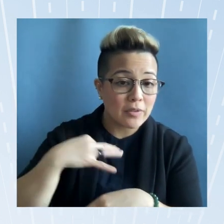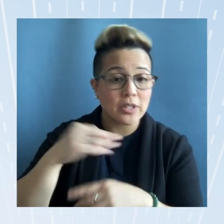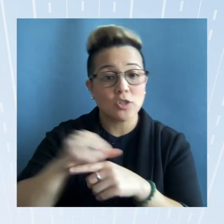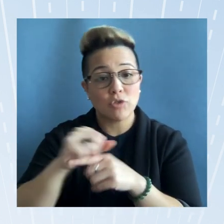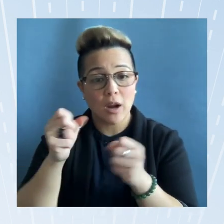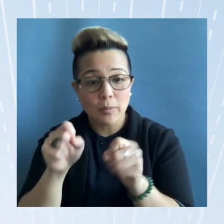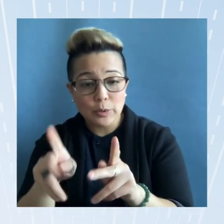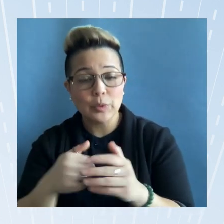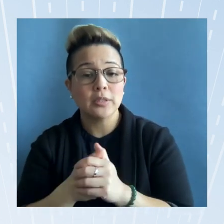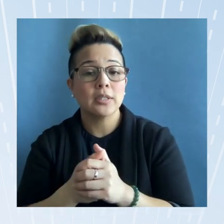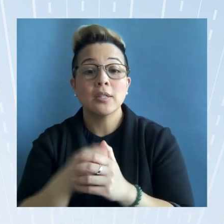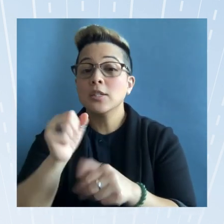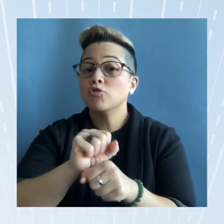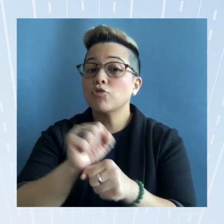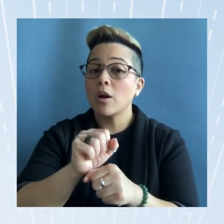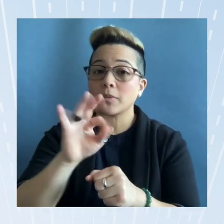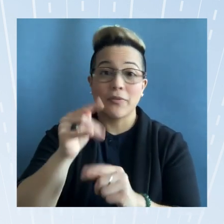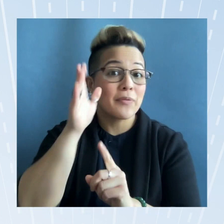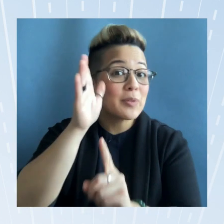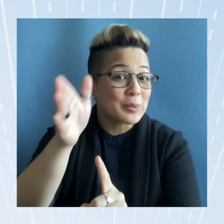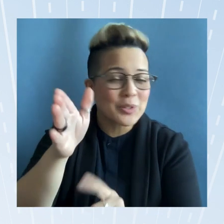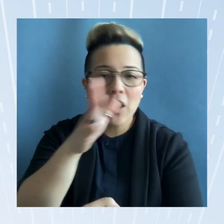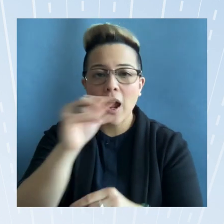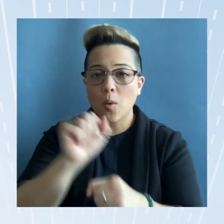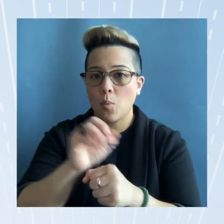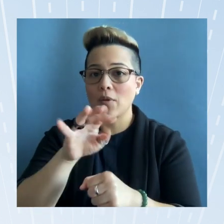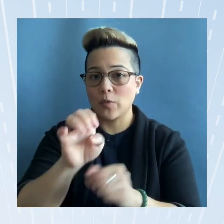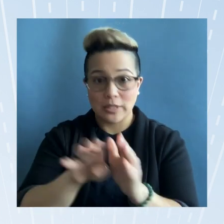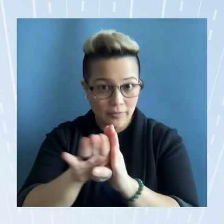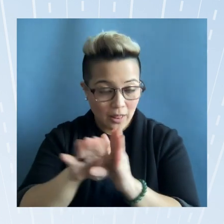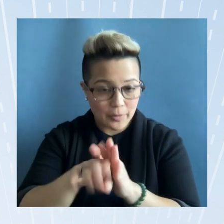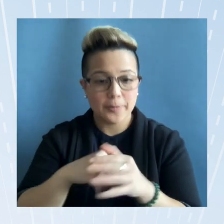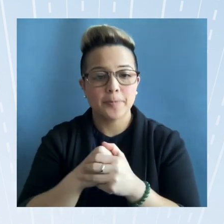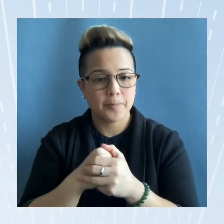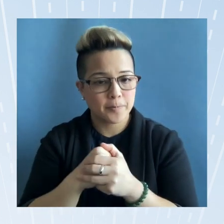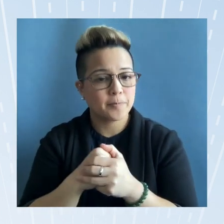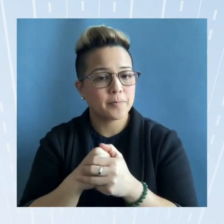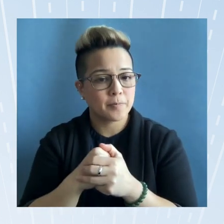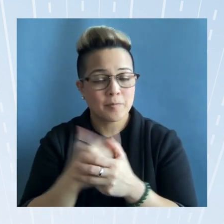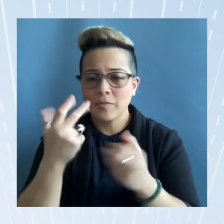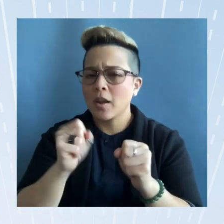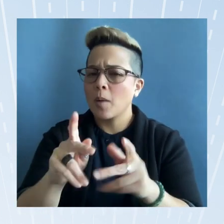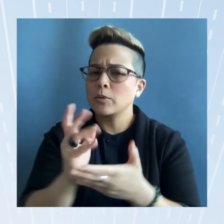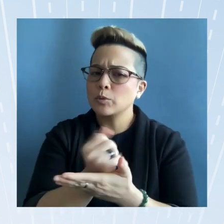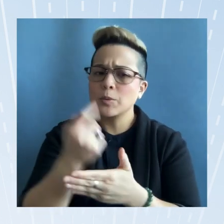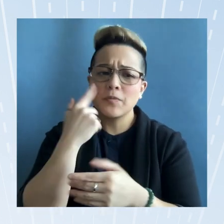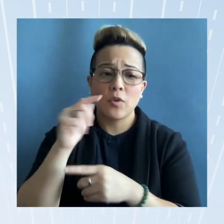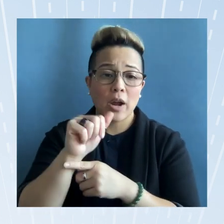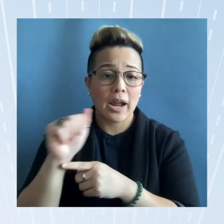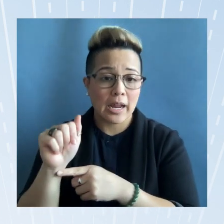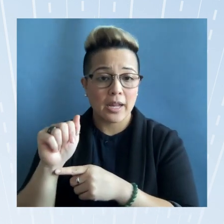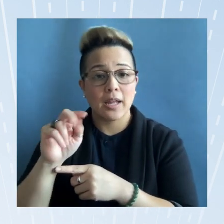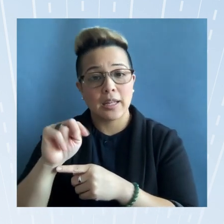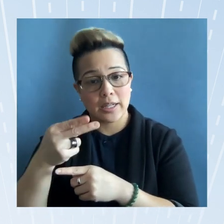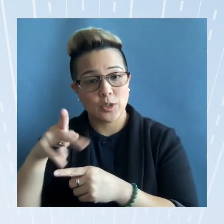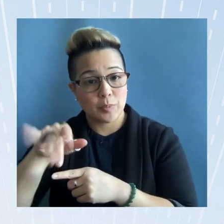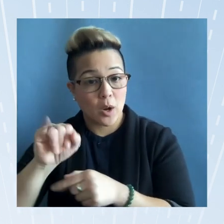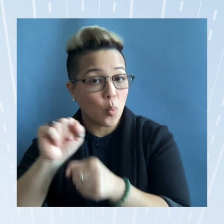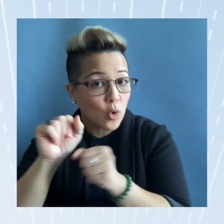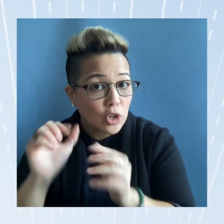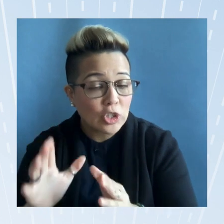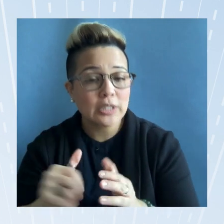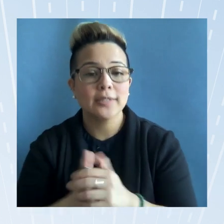jobs of the future and workforce development opportunities for a and nhpi workers